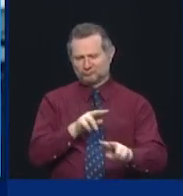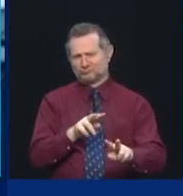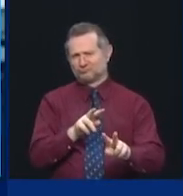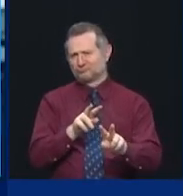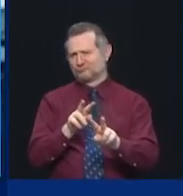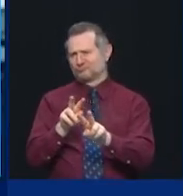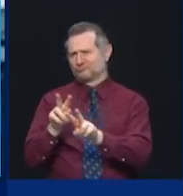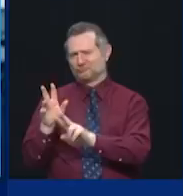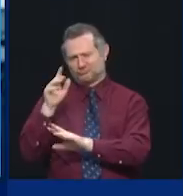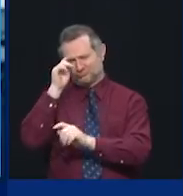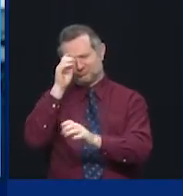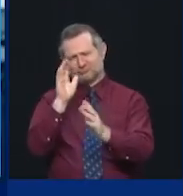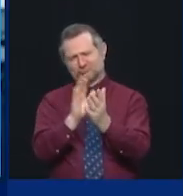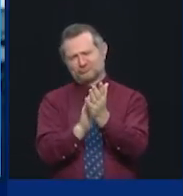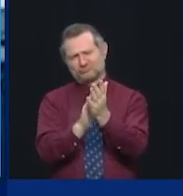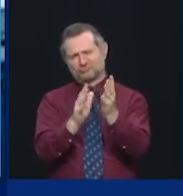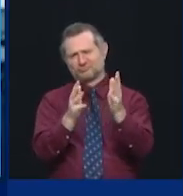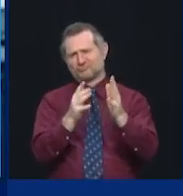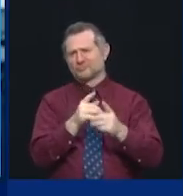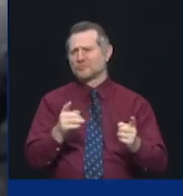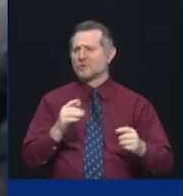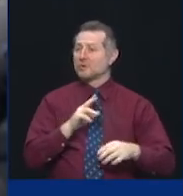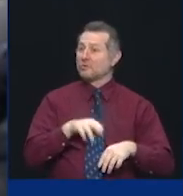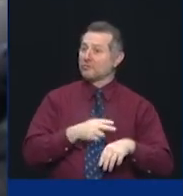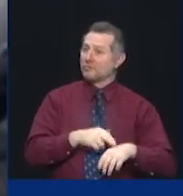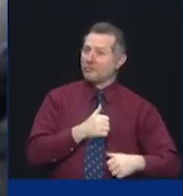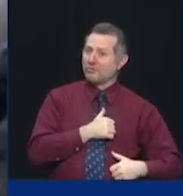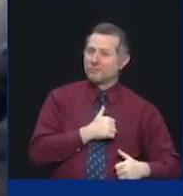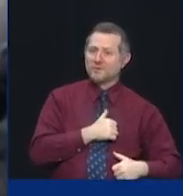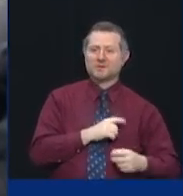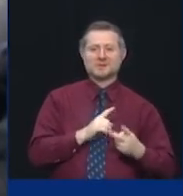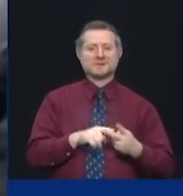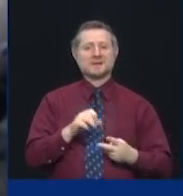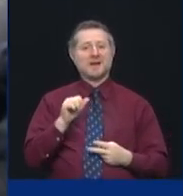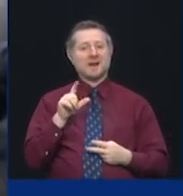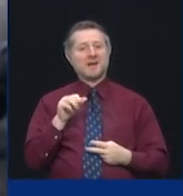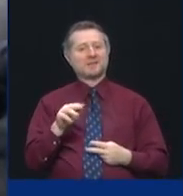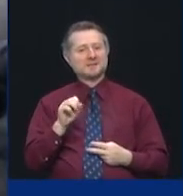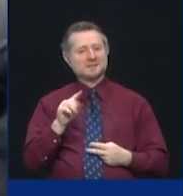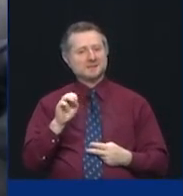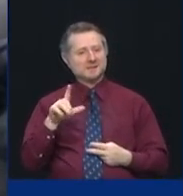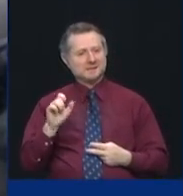another round of applause to the National Guard and to Alan Steele and all the people.